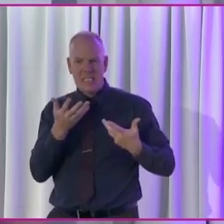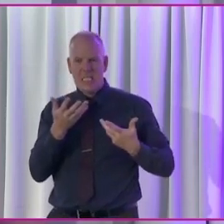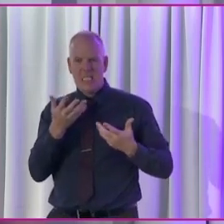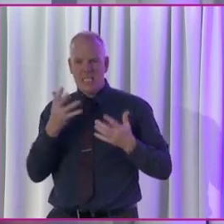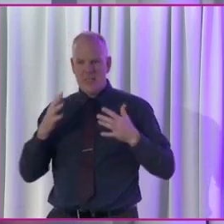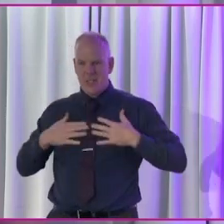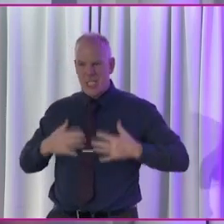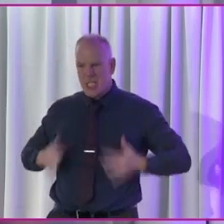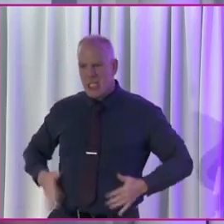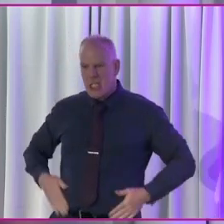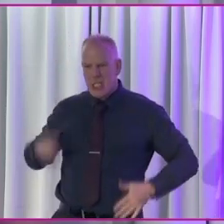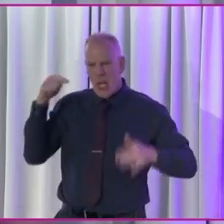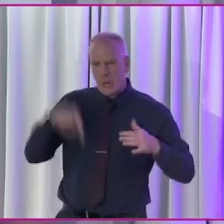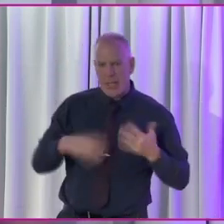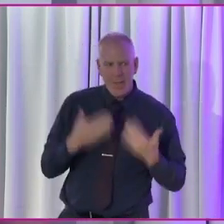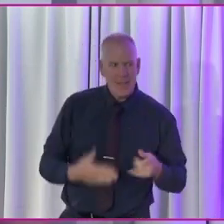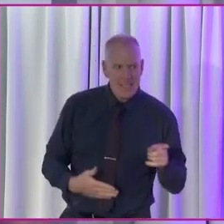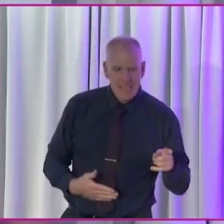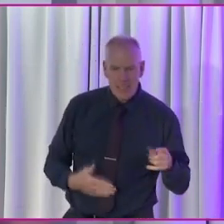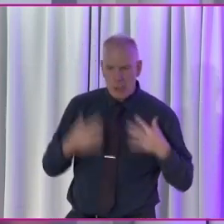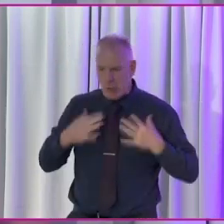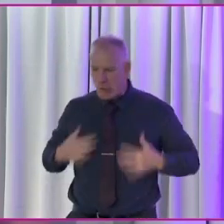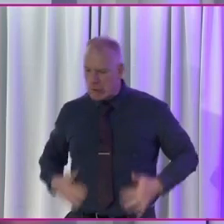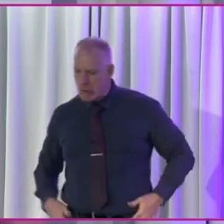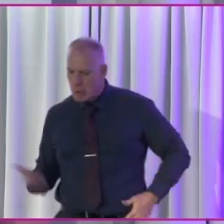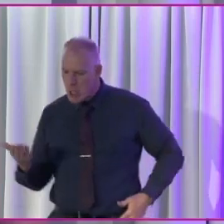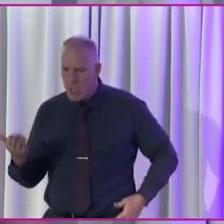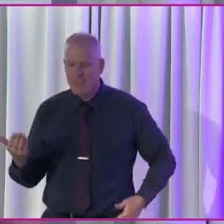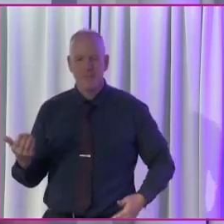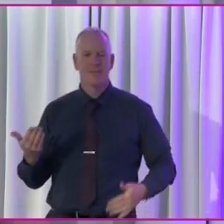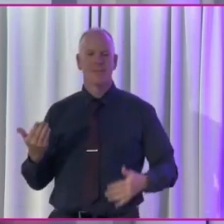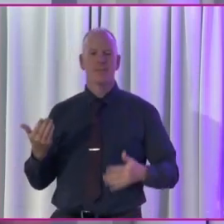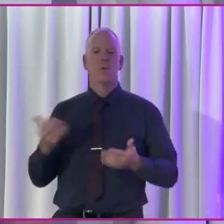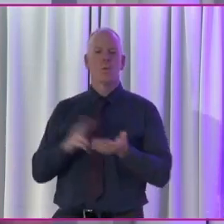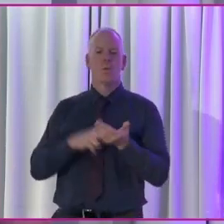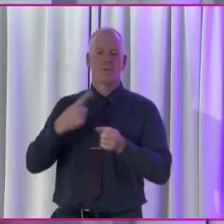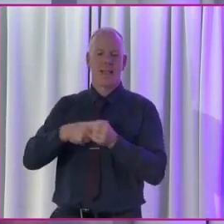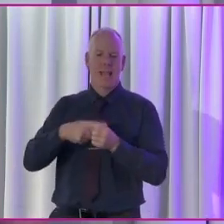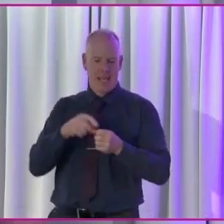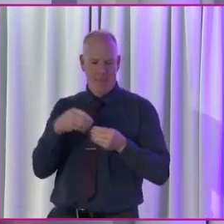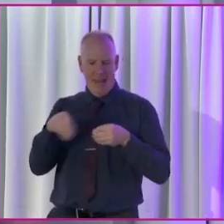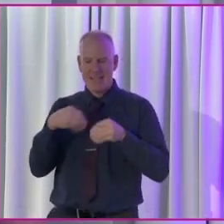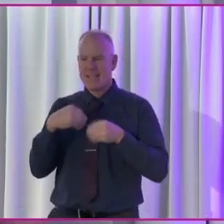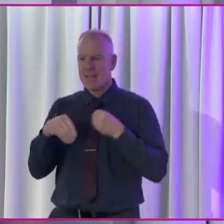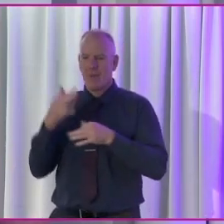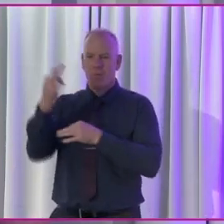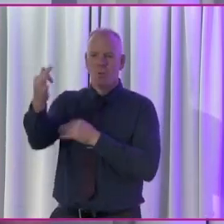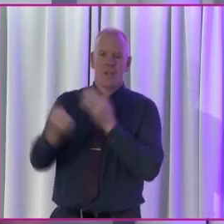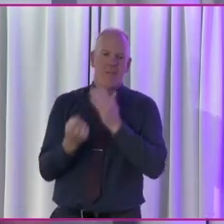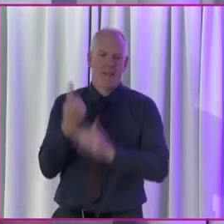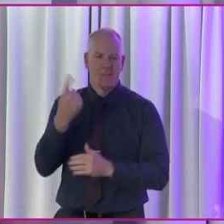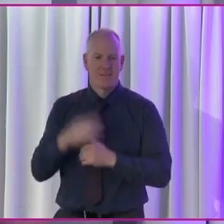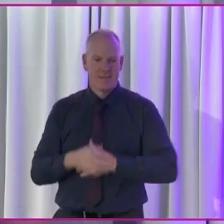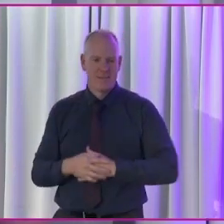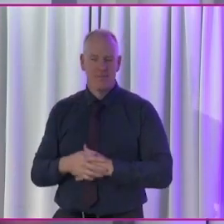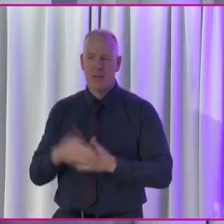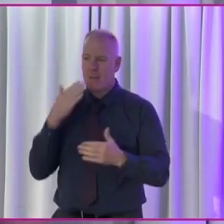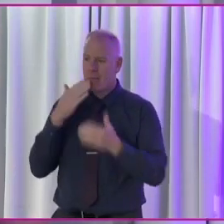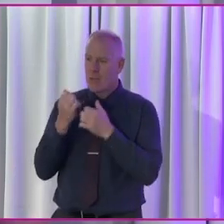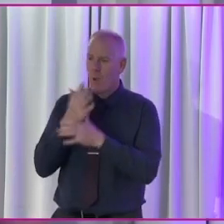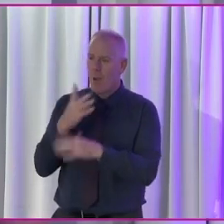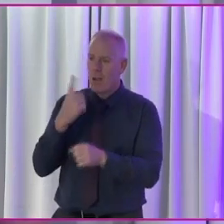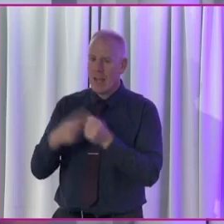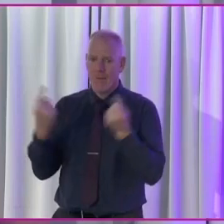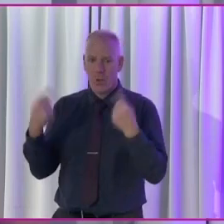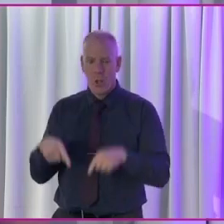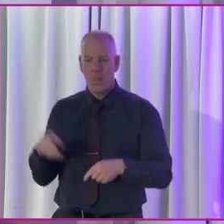frisked as you try to go down the lift so that we can get them back and reuse them for future events. But I want to thank you all again for